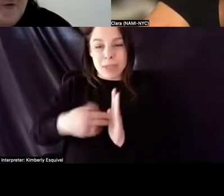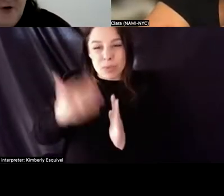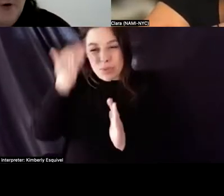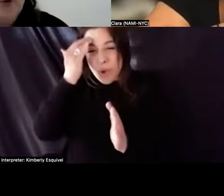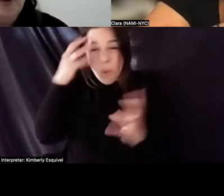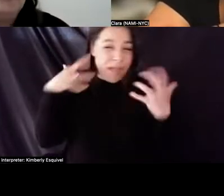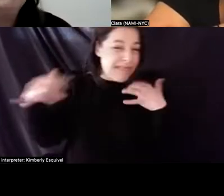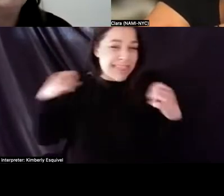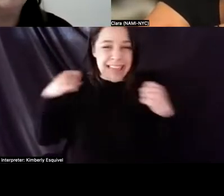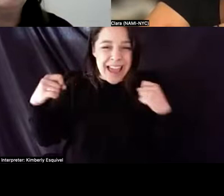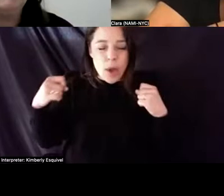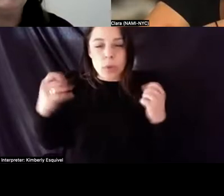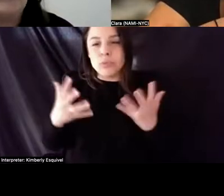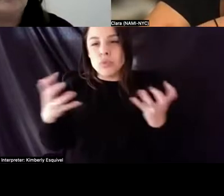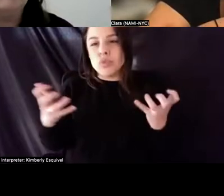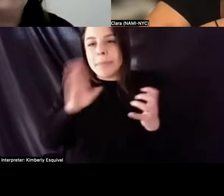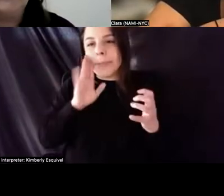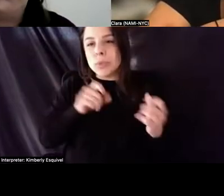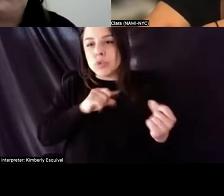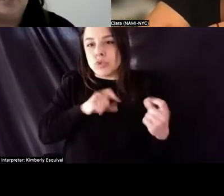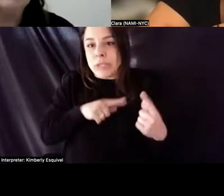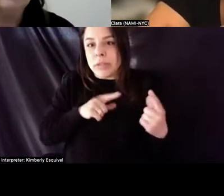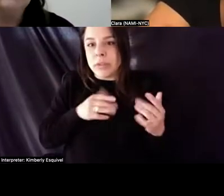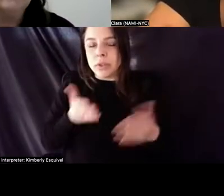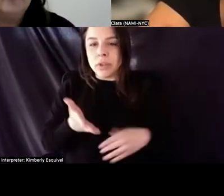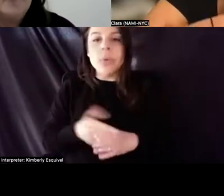triggering for you. So you need to be able to have like